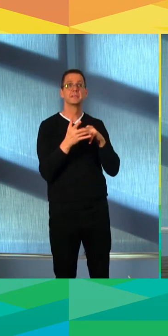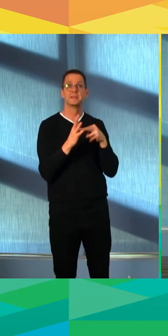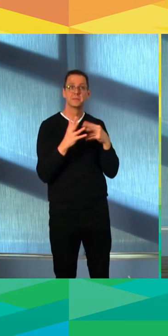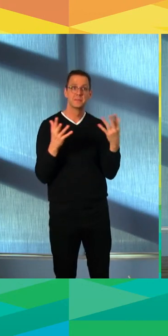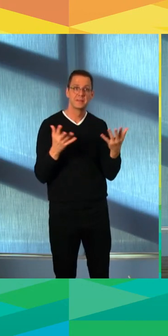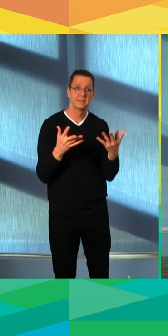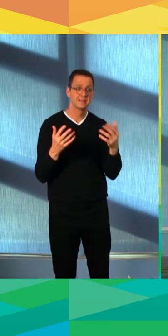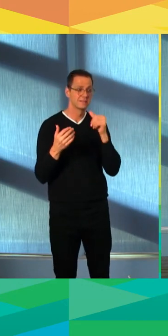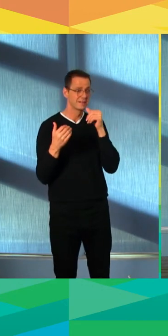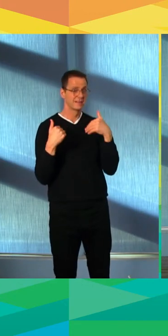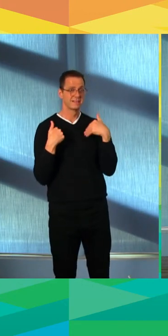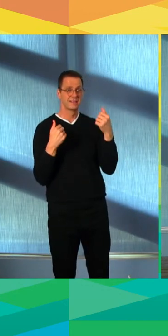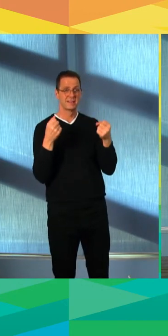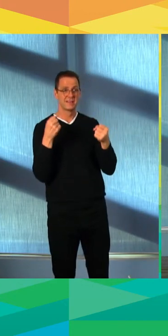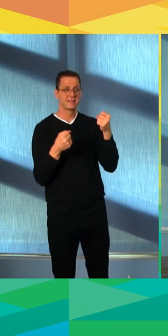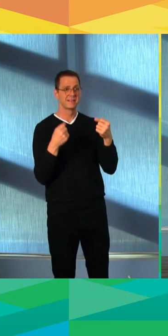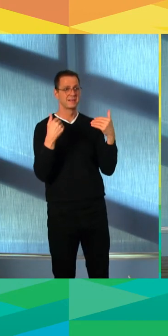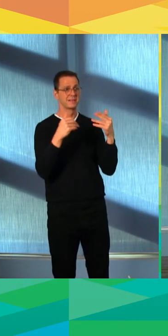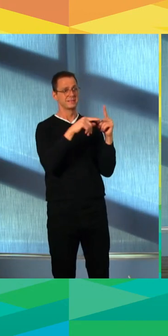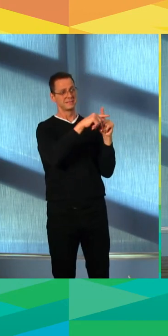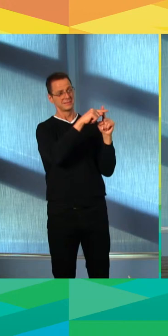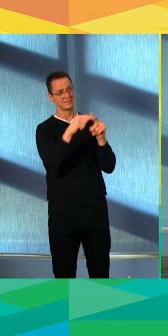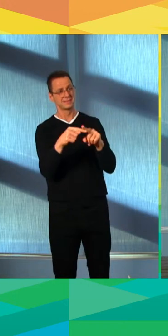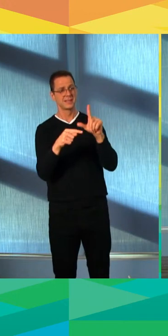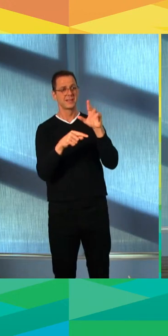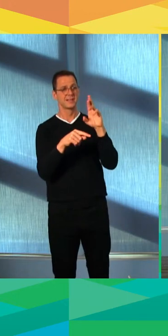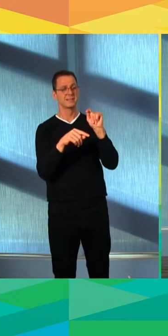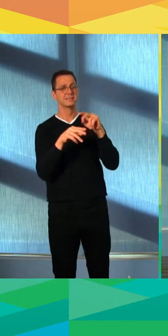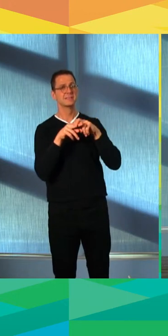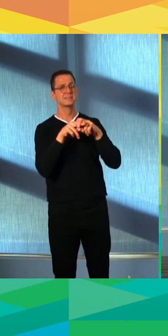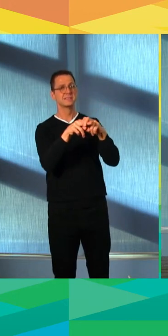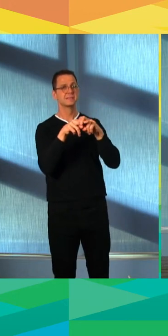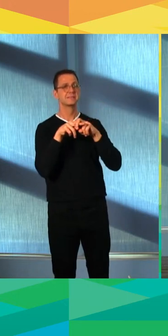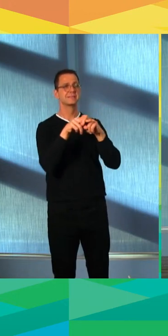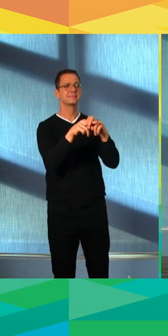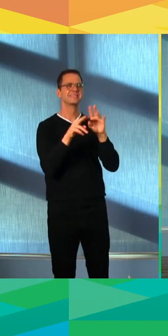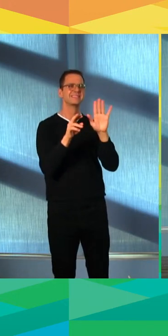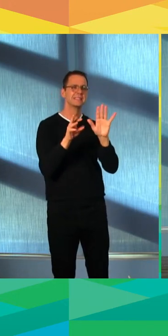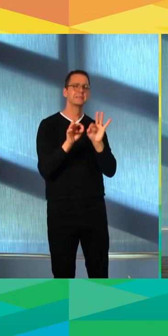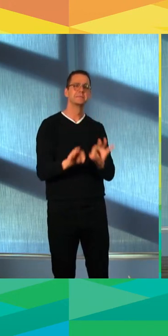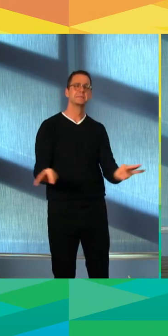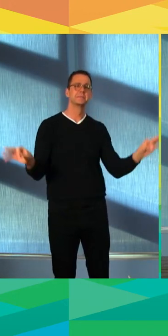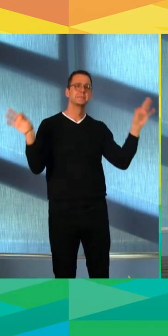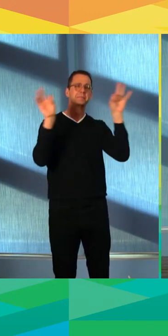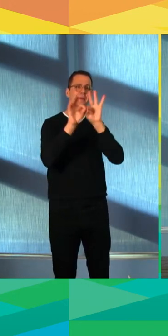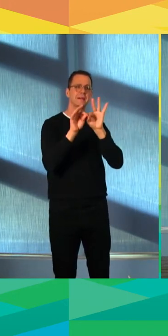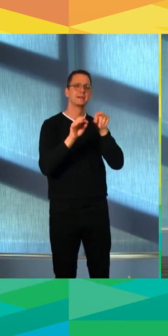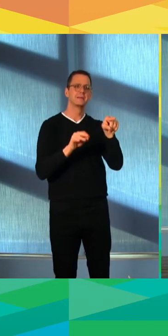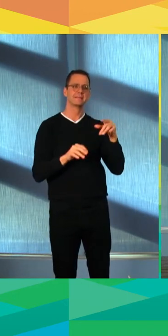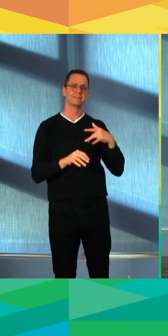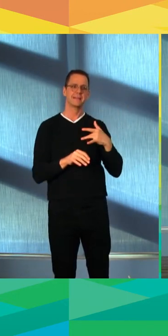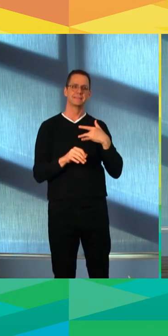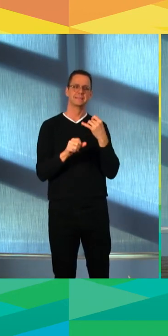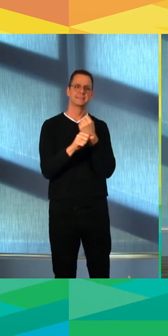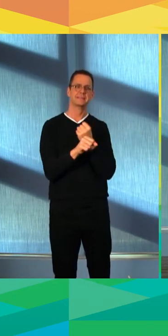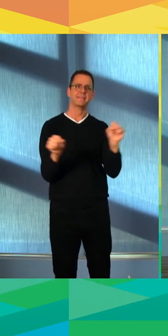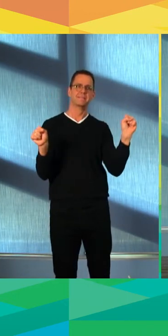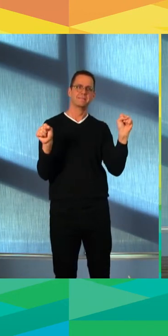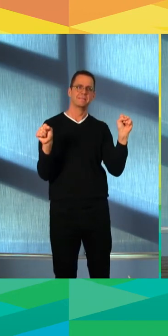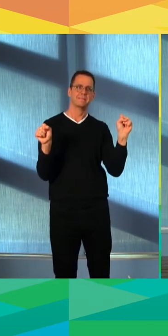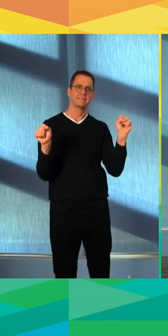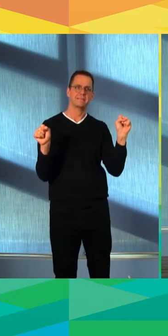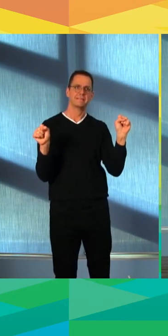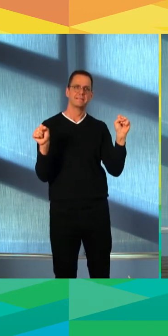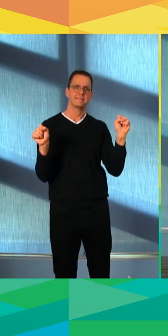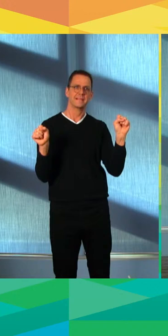other people and whose needs are not well supported today by society. And the police are